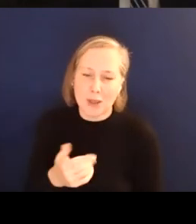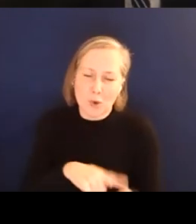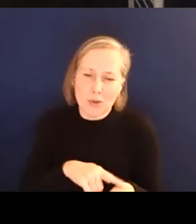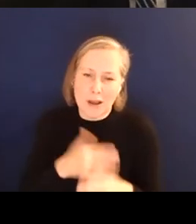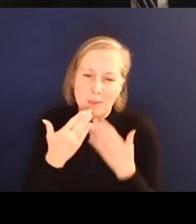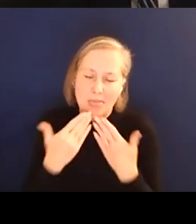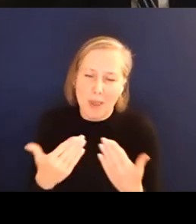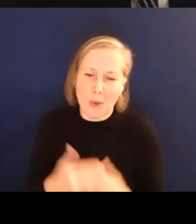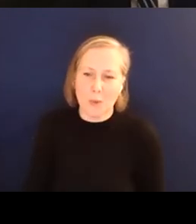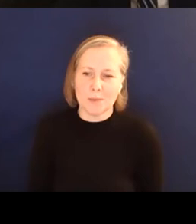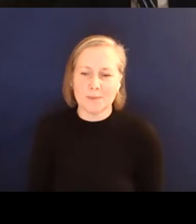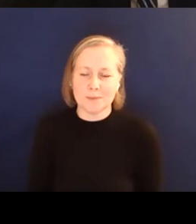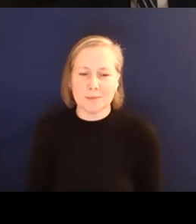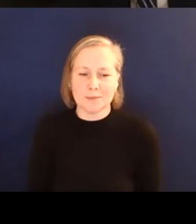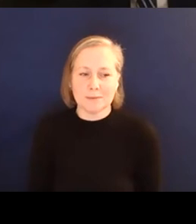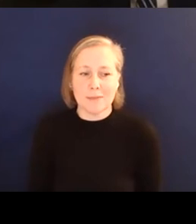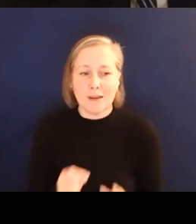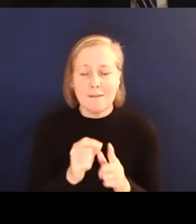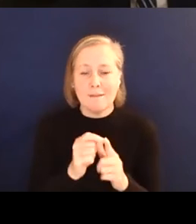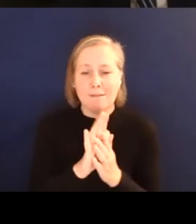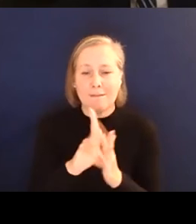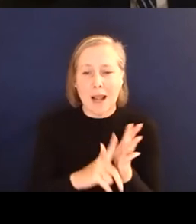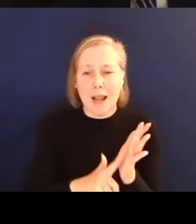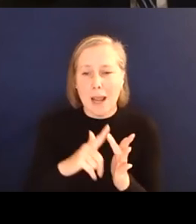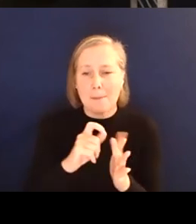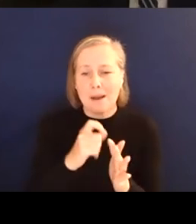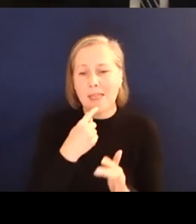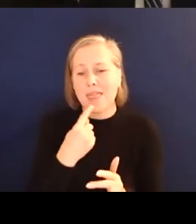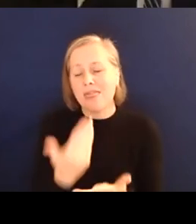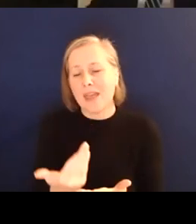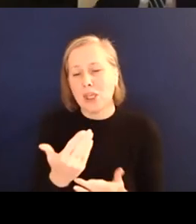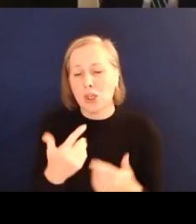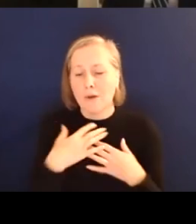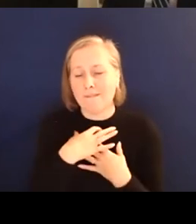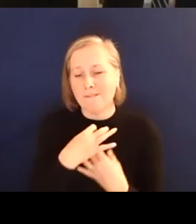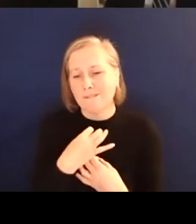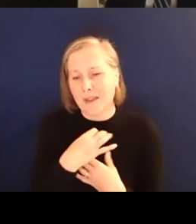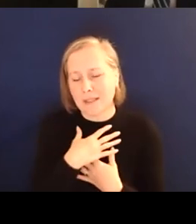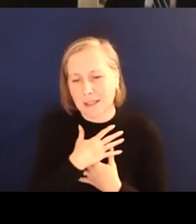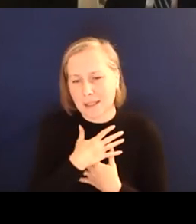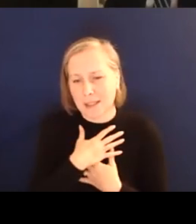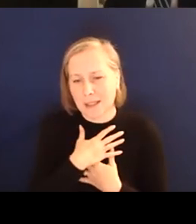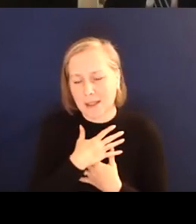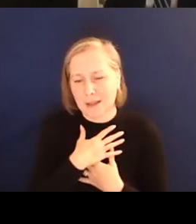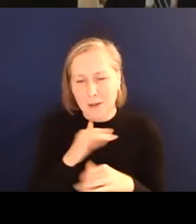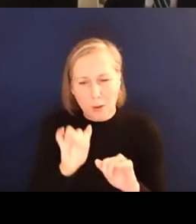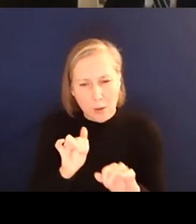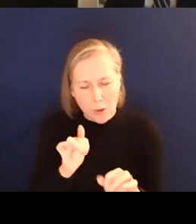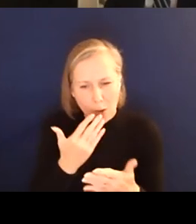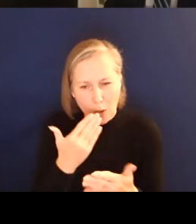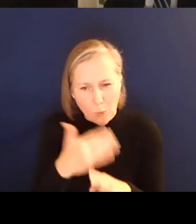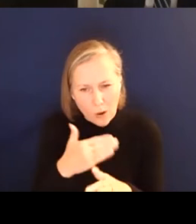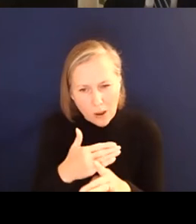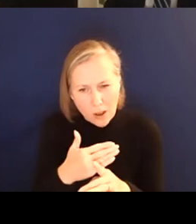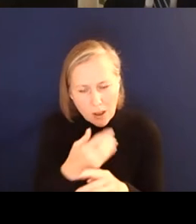appreciate it. Philip. Thank you very much. That's really interesting. Fascinating to hear about what, what autonomous vehicles